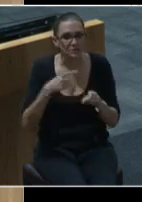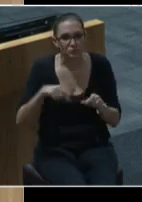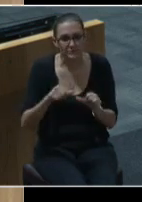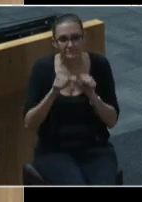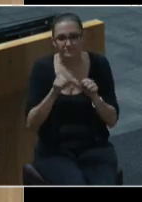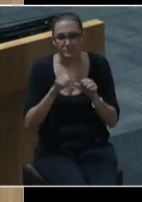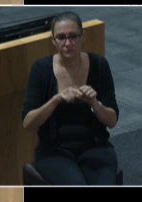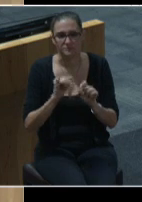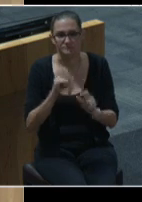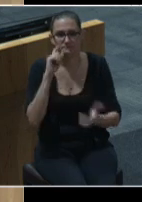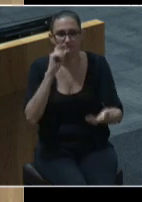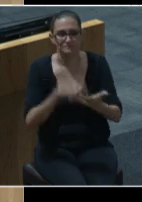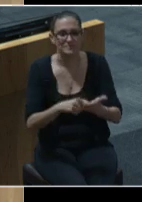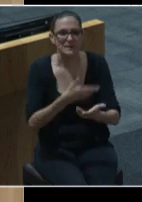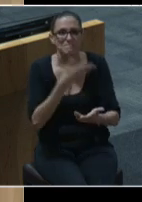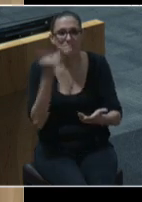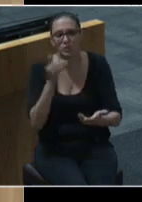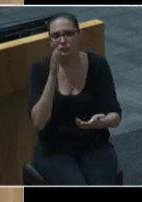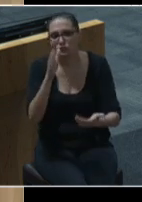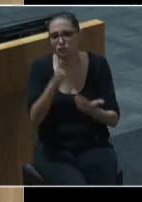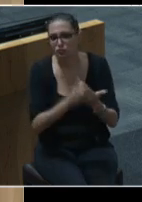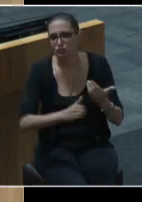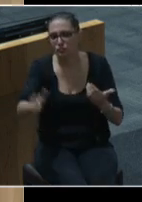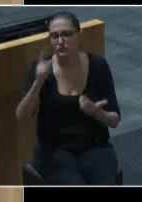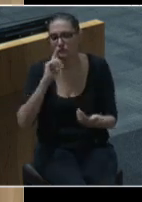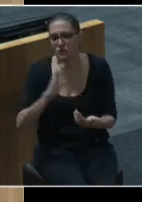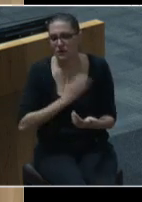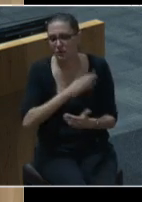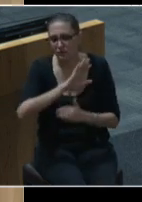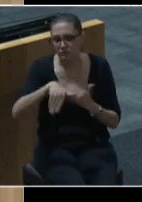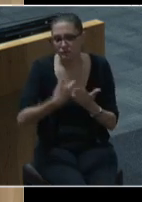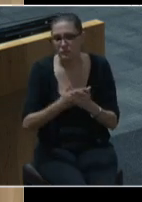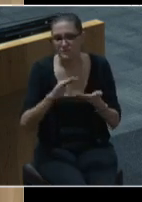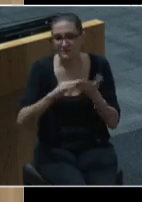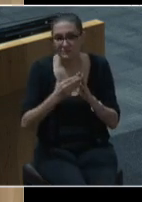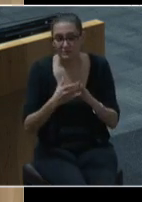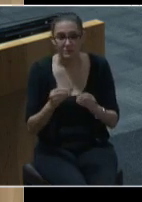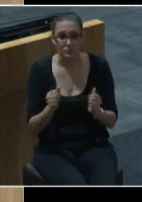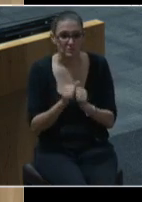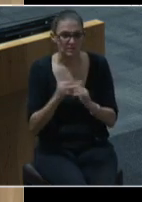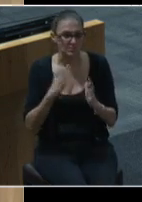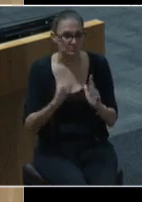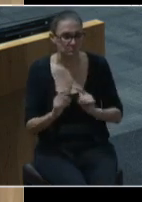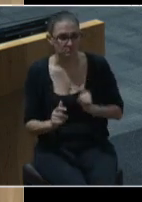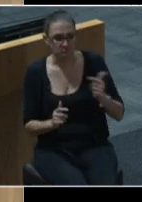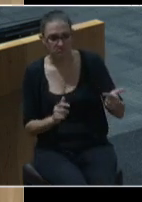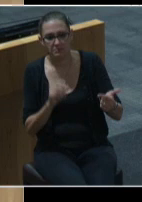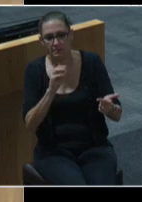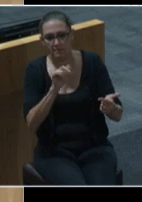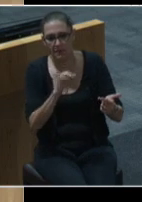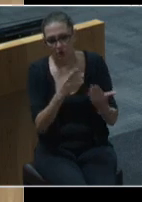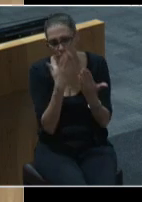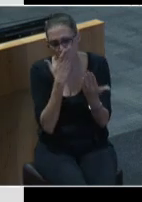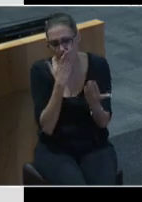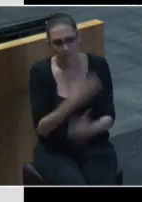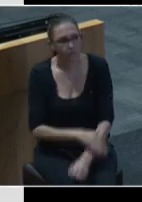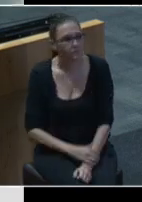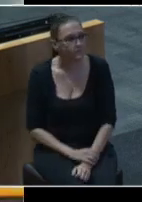realize a better future for our entire city. And with that, I will turn it back to you, Mayor. Thank you.